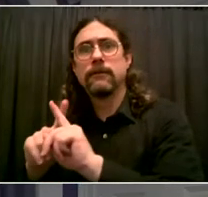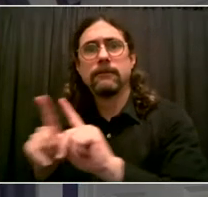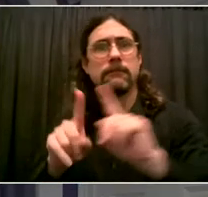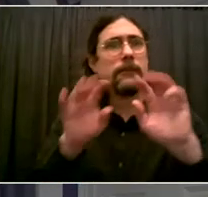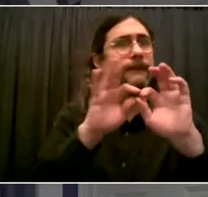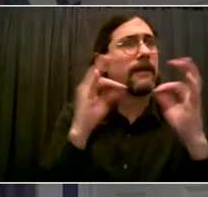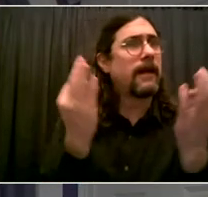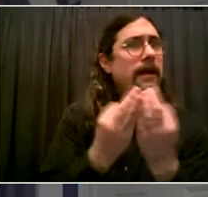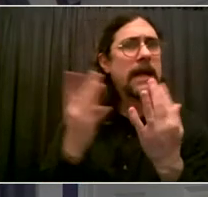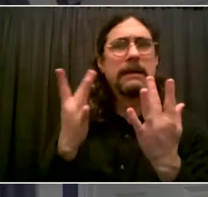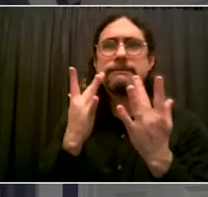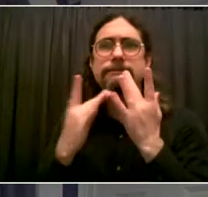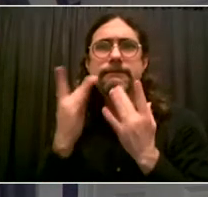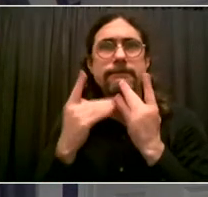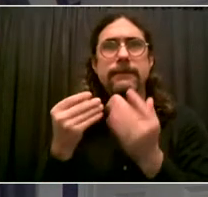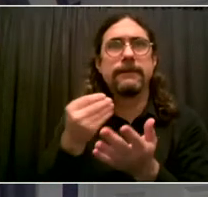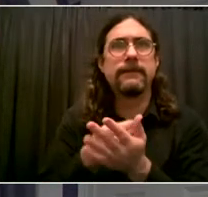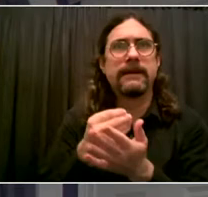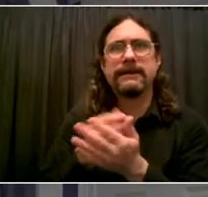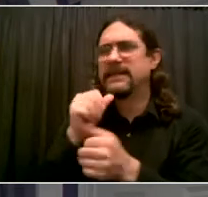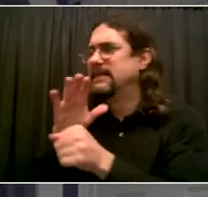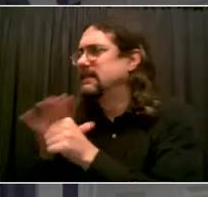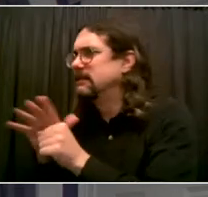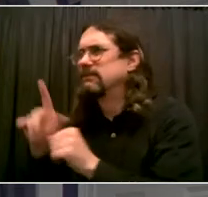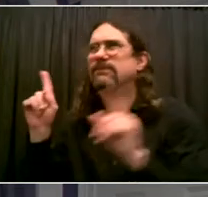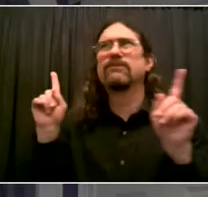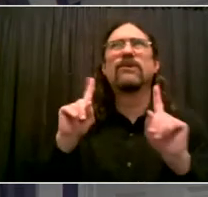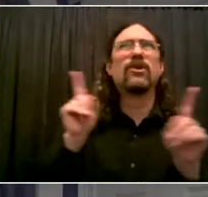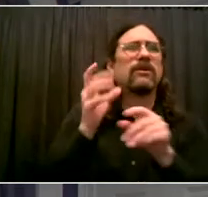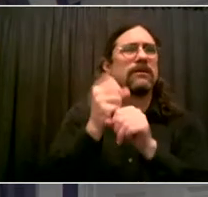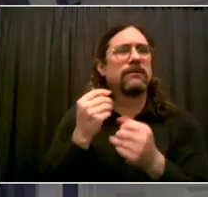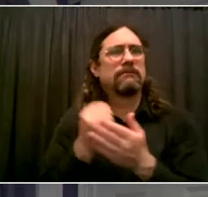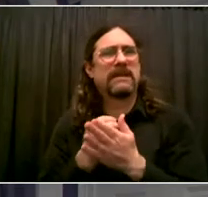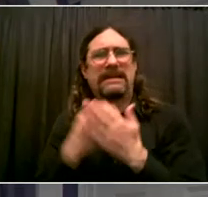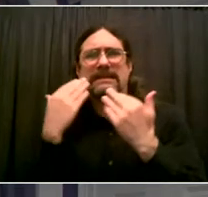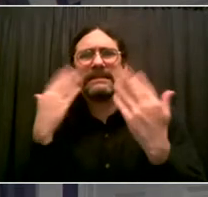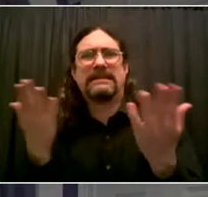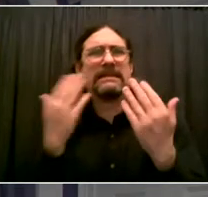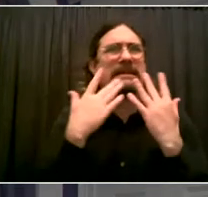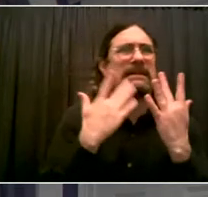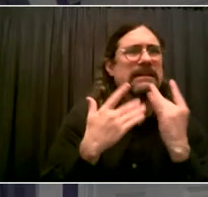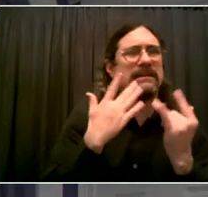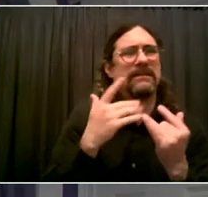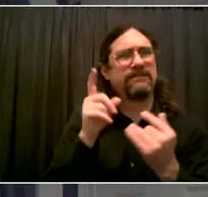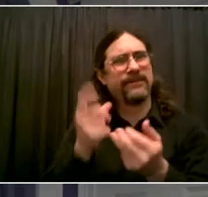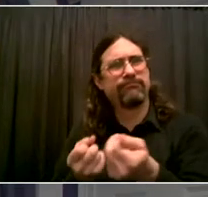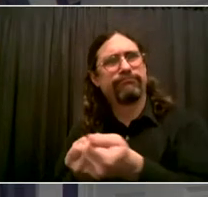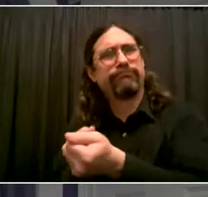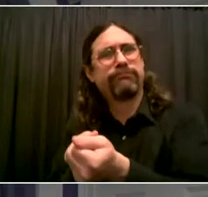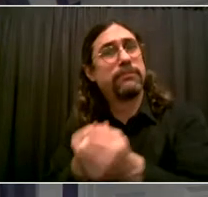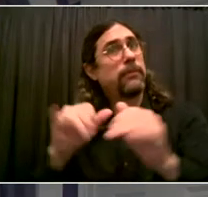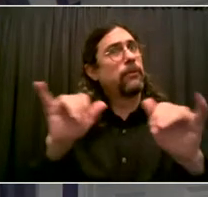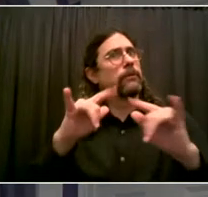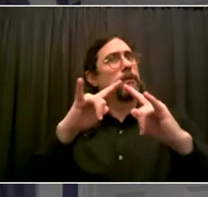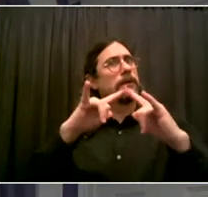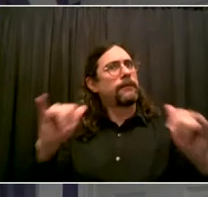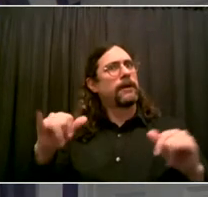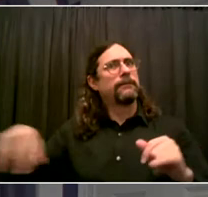services. Language access, in particular, is critical for my community